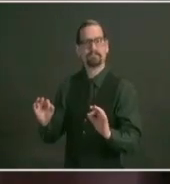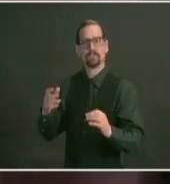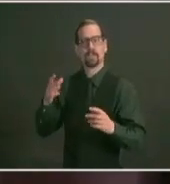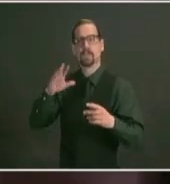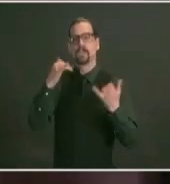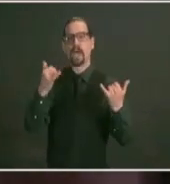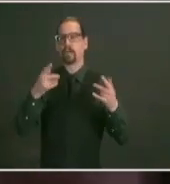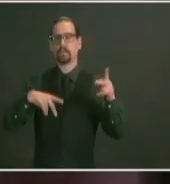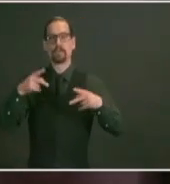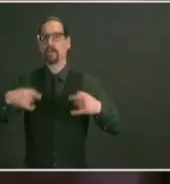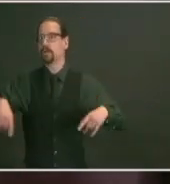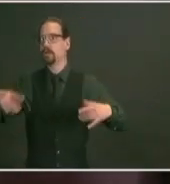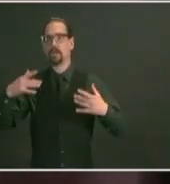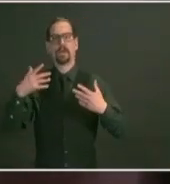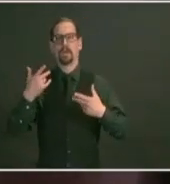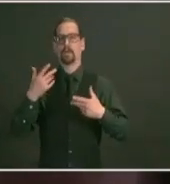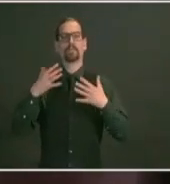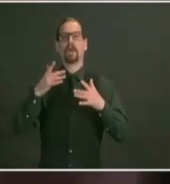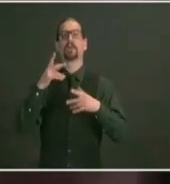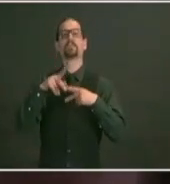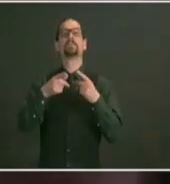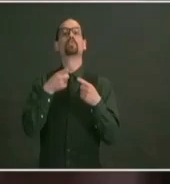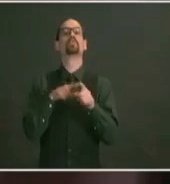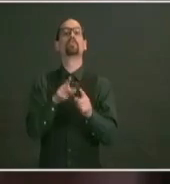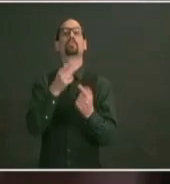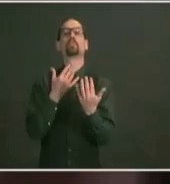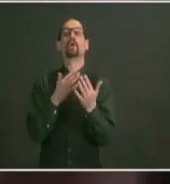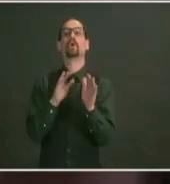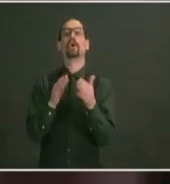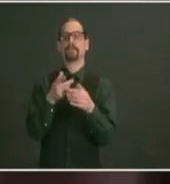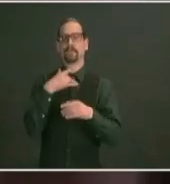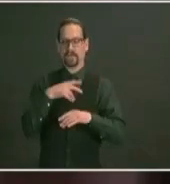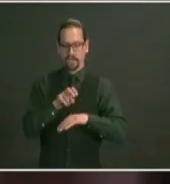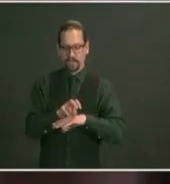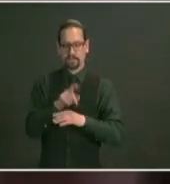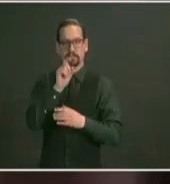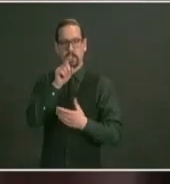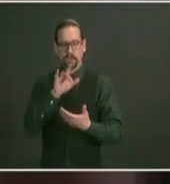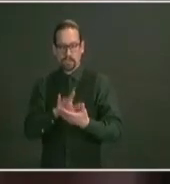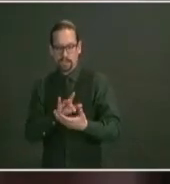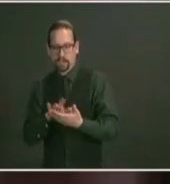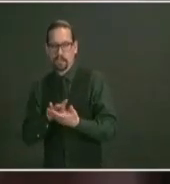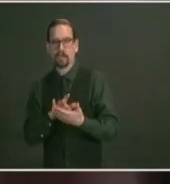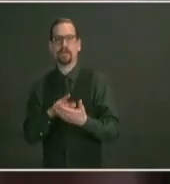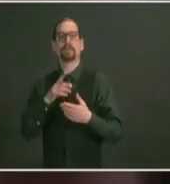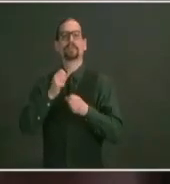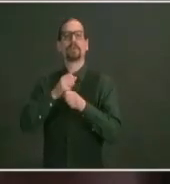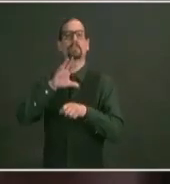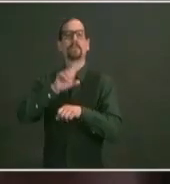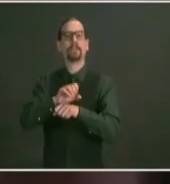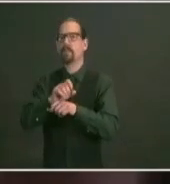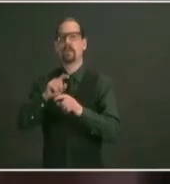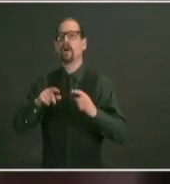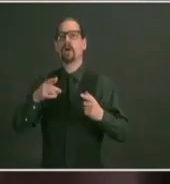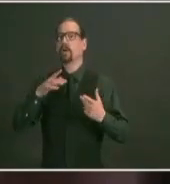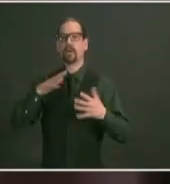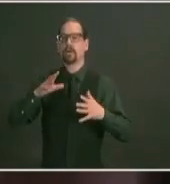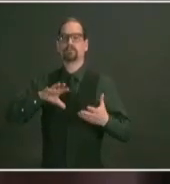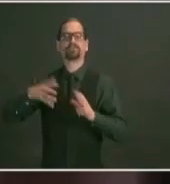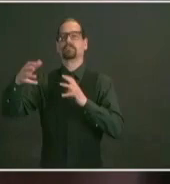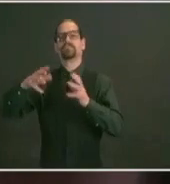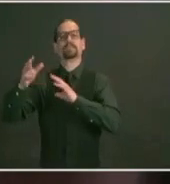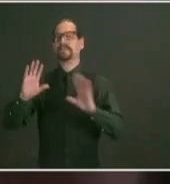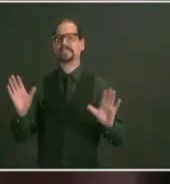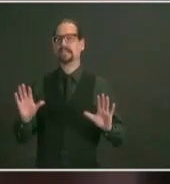know to the points mentioned earlier as soon as we have any vaccine available no matter how small the amount our